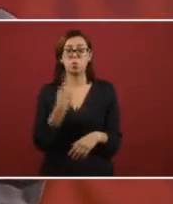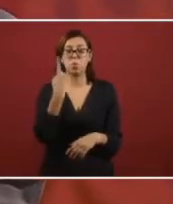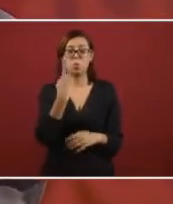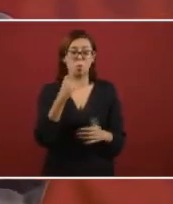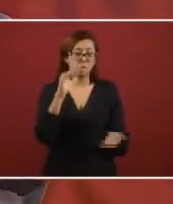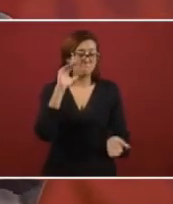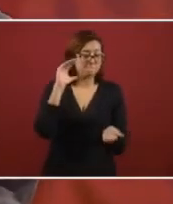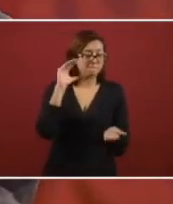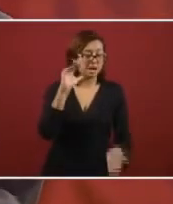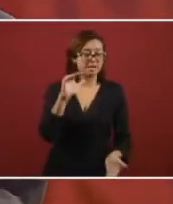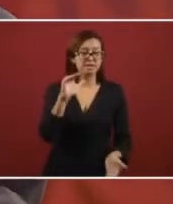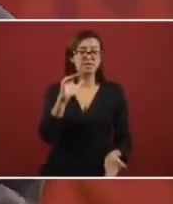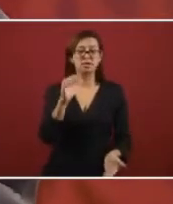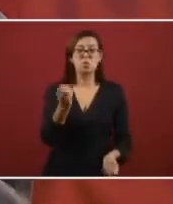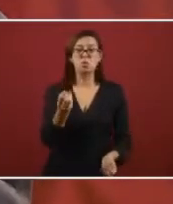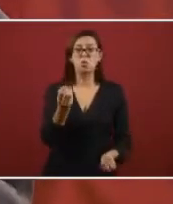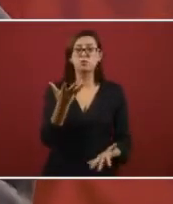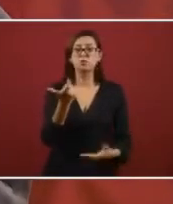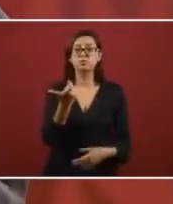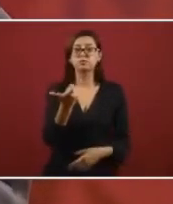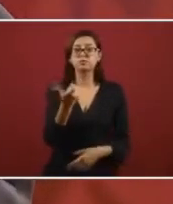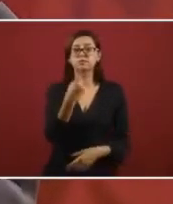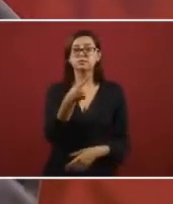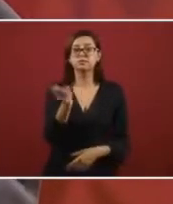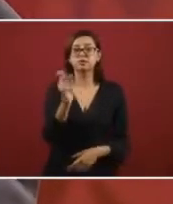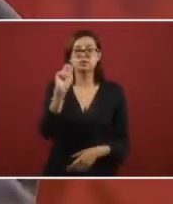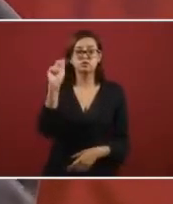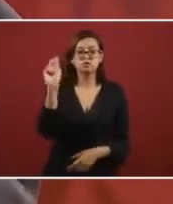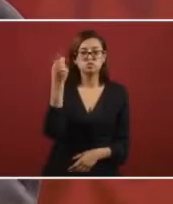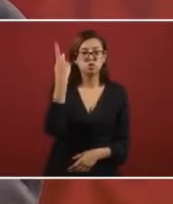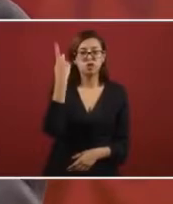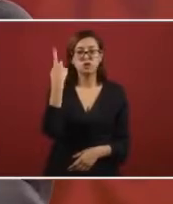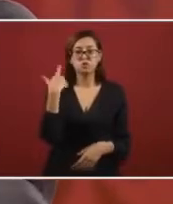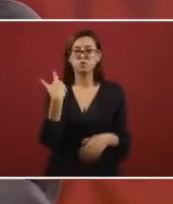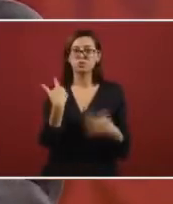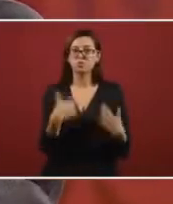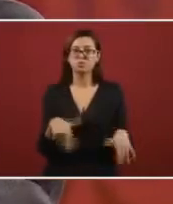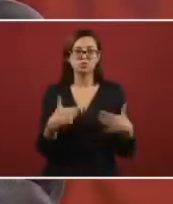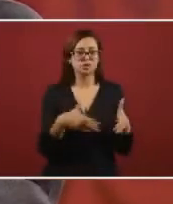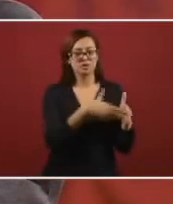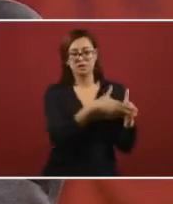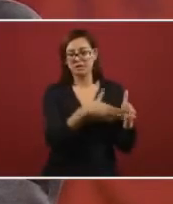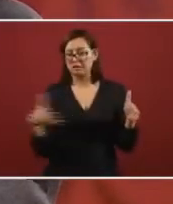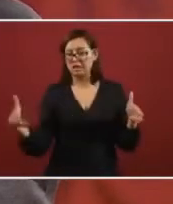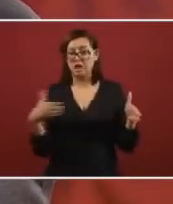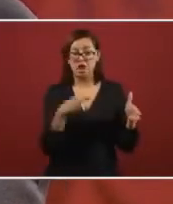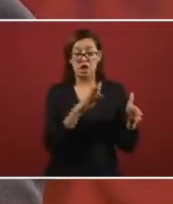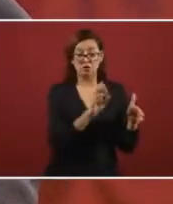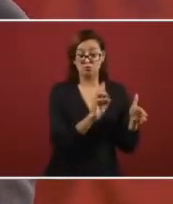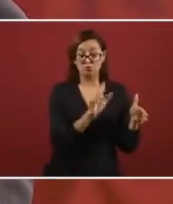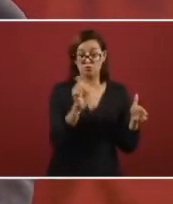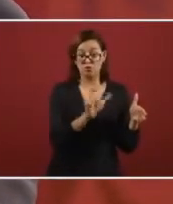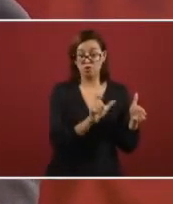It was $100 per barrel as a medium. It was a lot of money